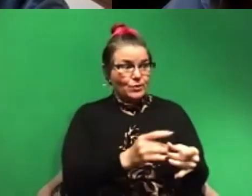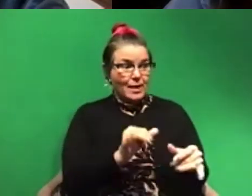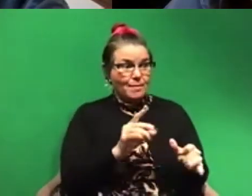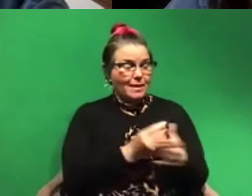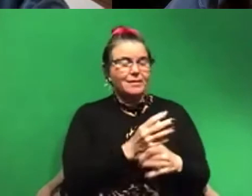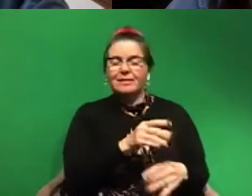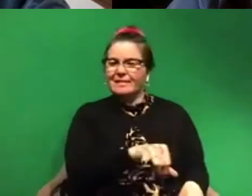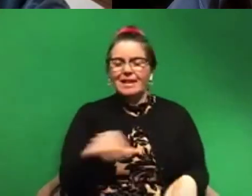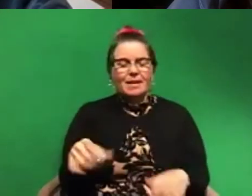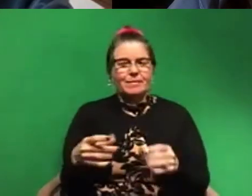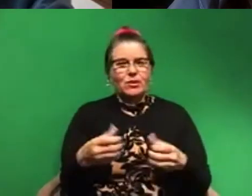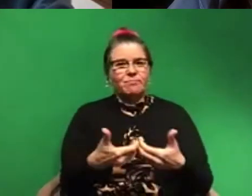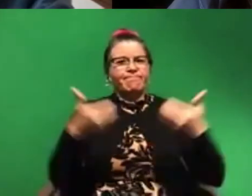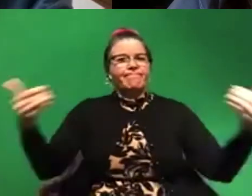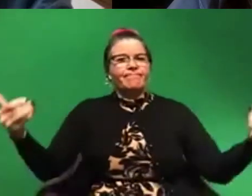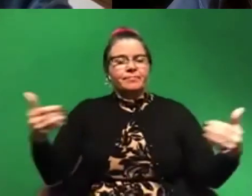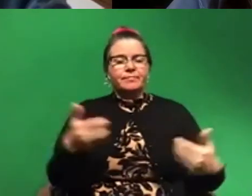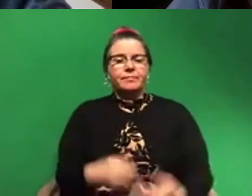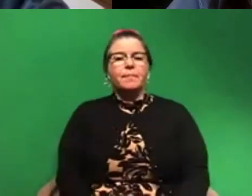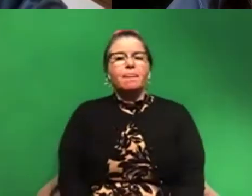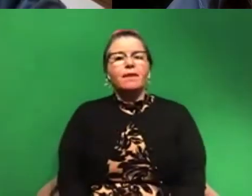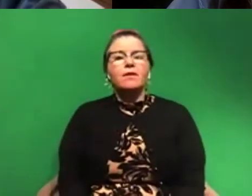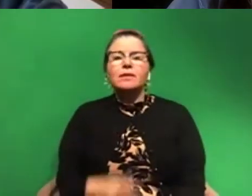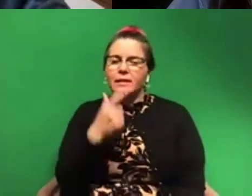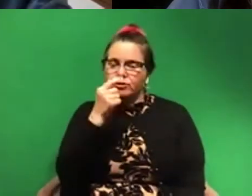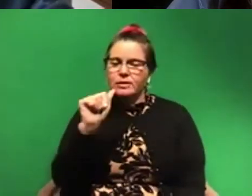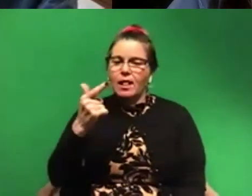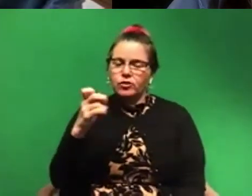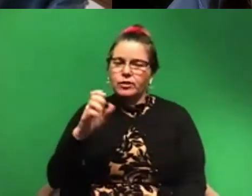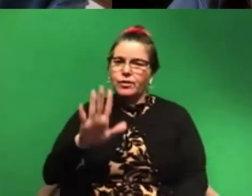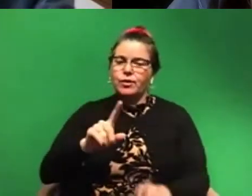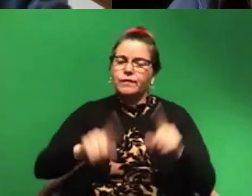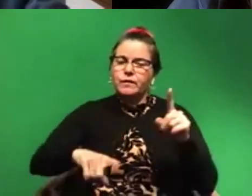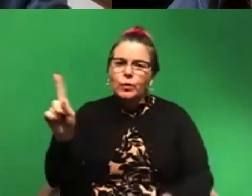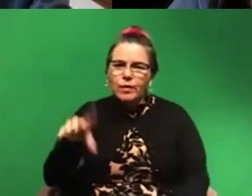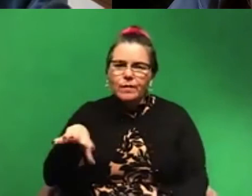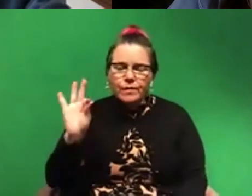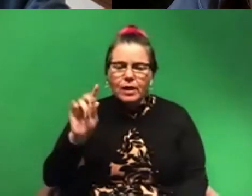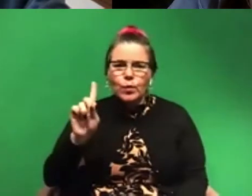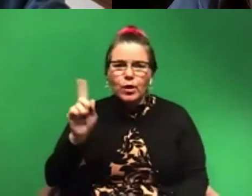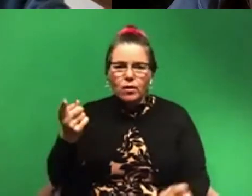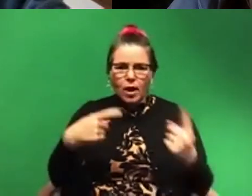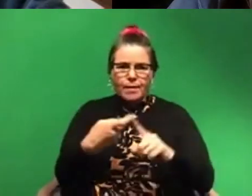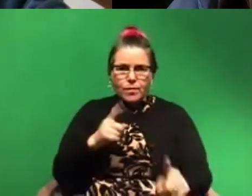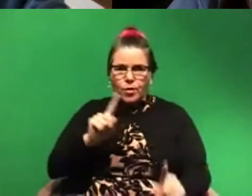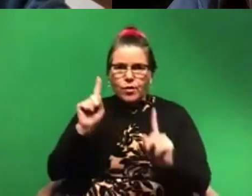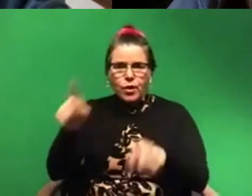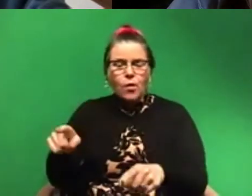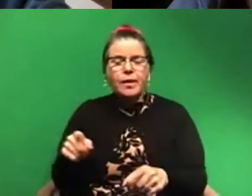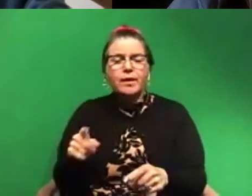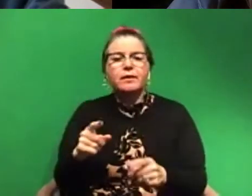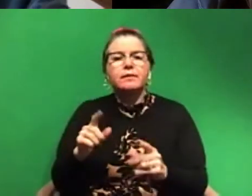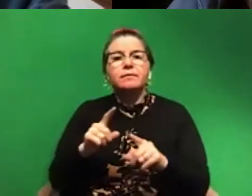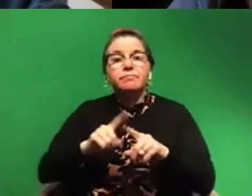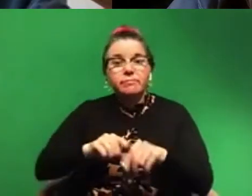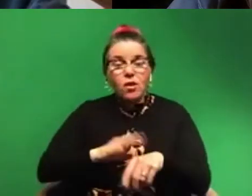game in the ocean. And, uh, so yeah, we're really interested in the diversity of algae, where they are, where they're coming, where they're going. Um, as water temperature changes, that's a